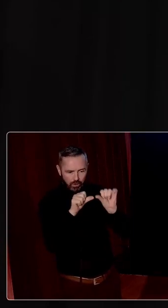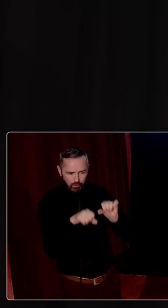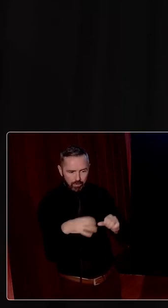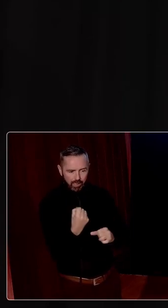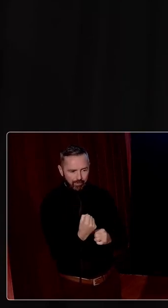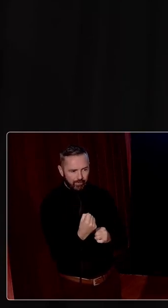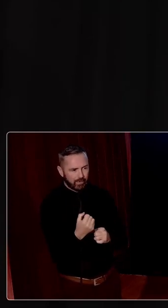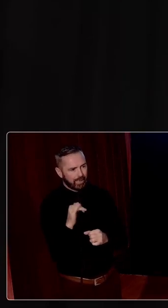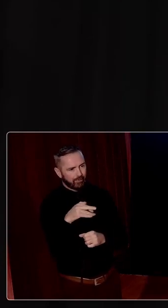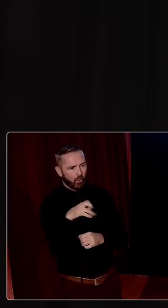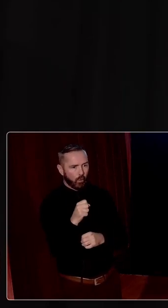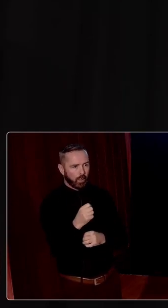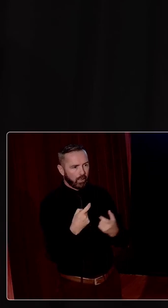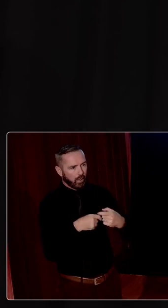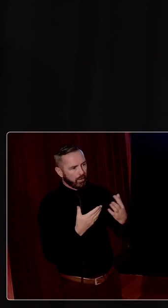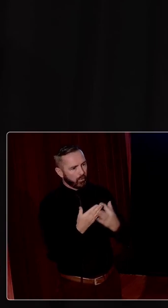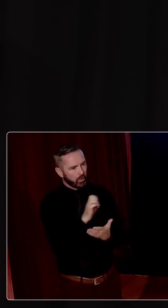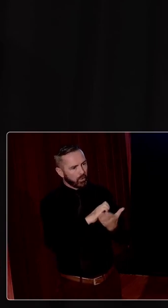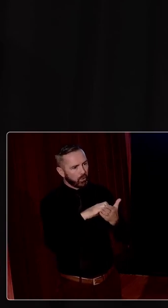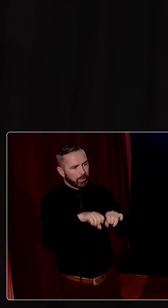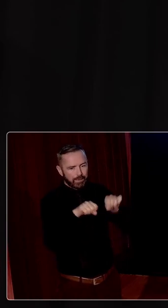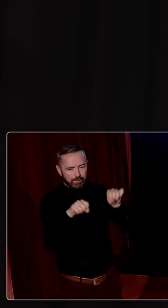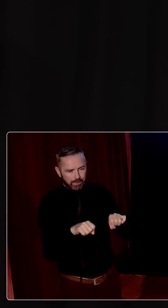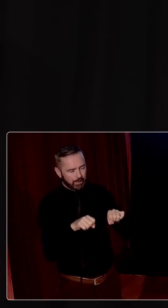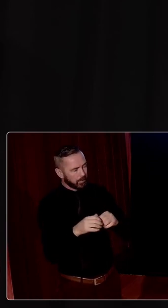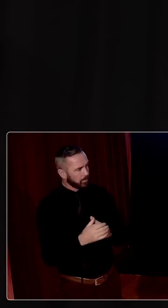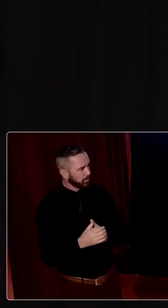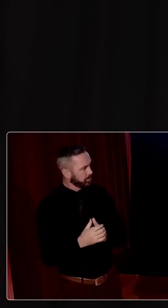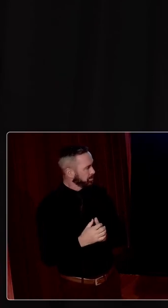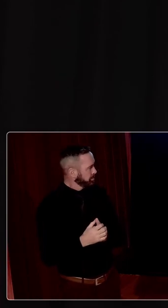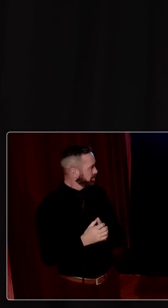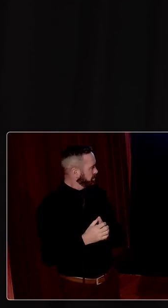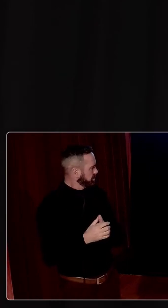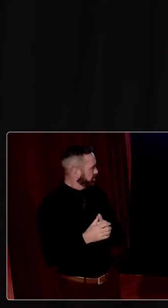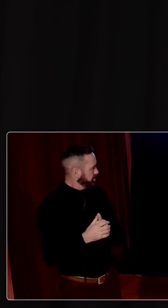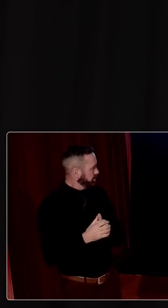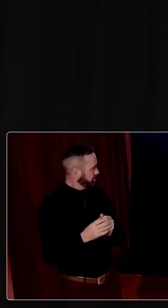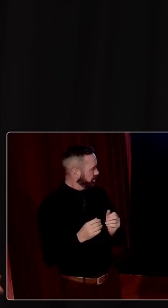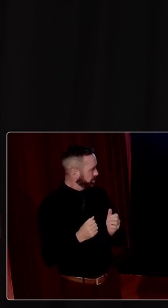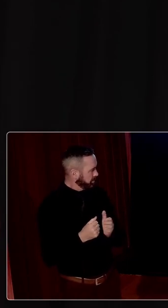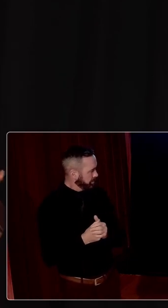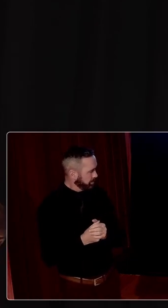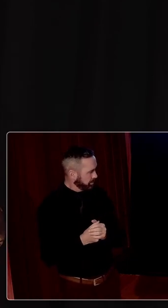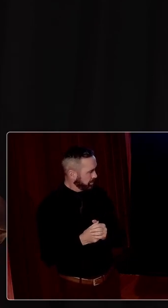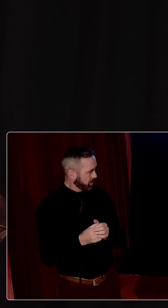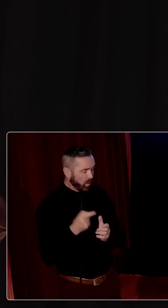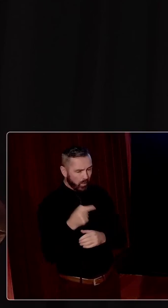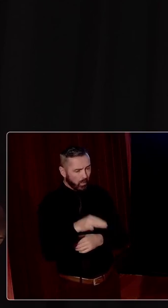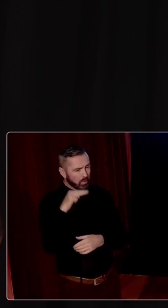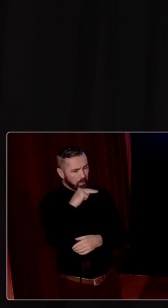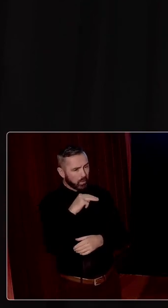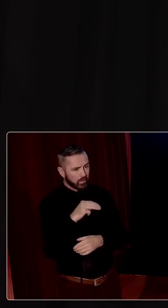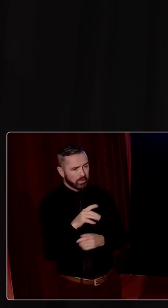the informal contacts through the European system really, uh, really mattered. And also because this system